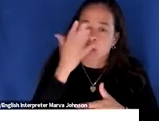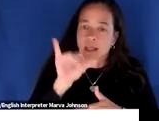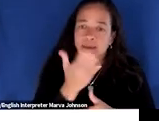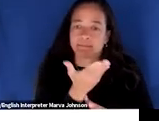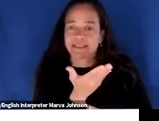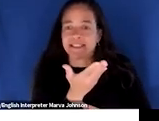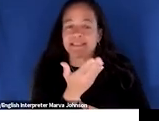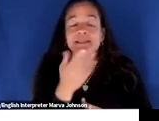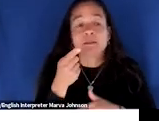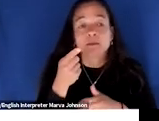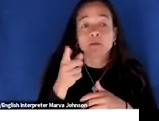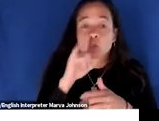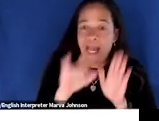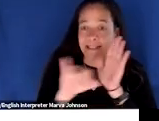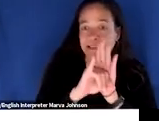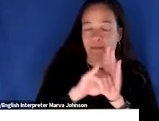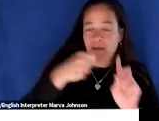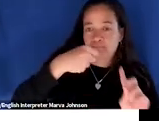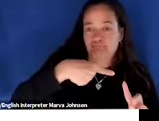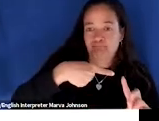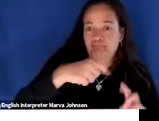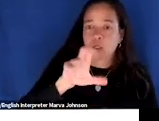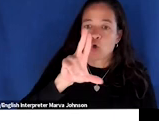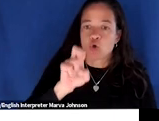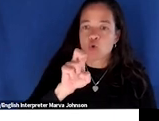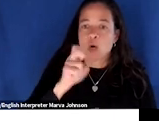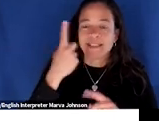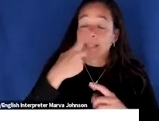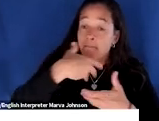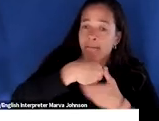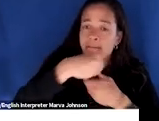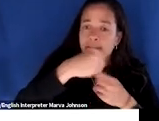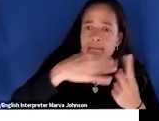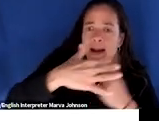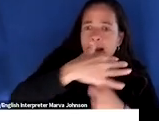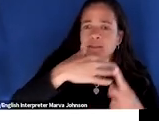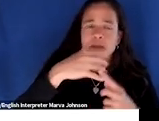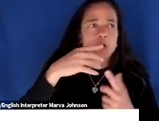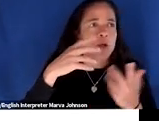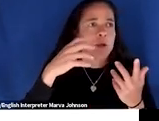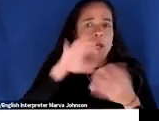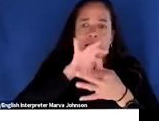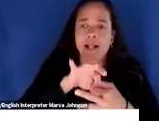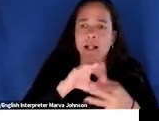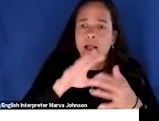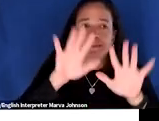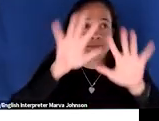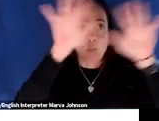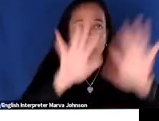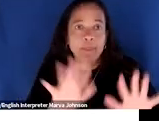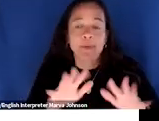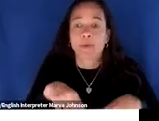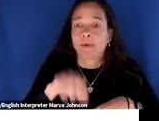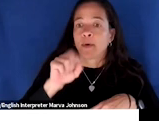identify the cue is it something atmospheric like a particular season or an event in the calendar that